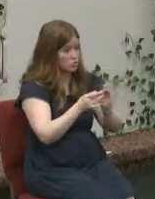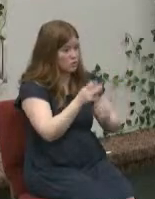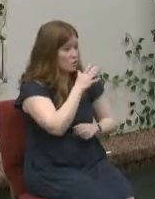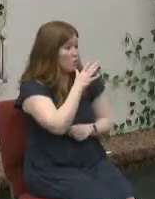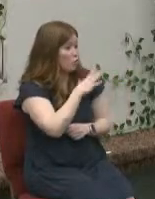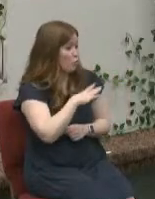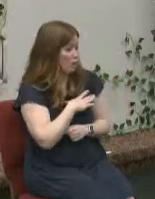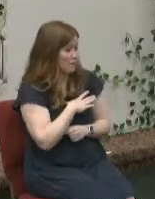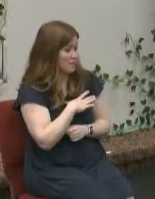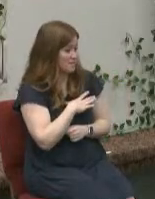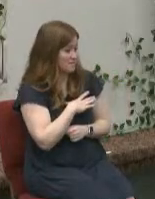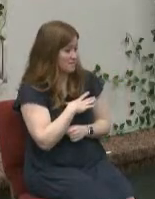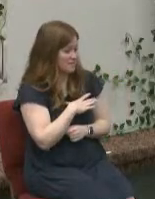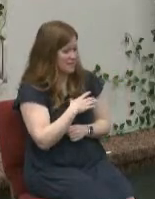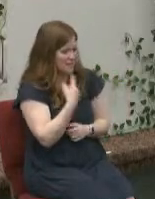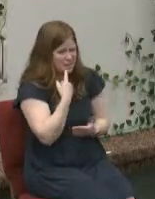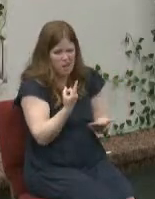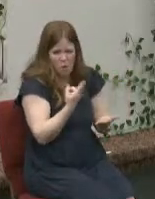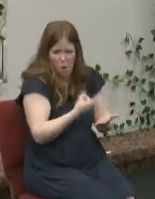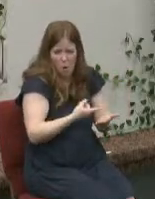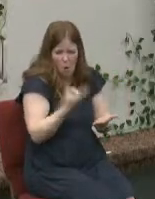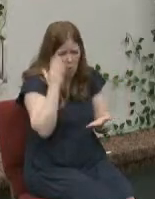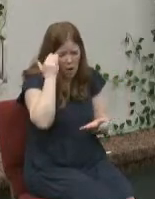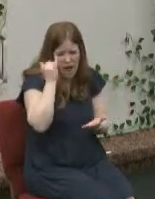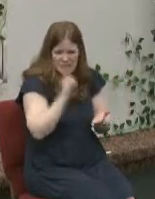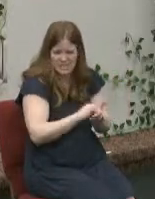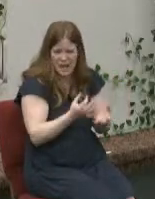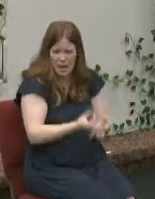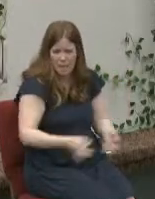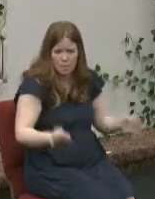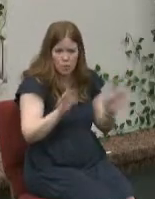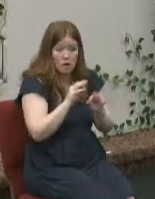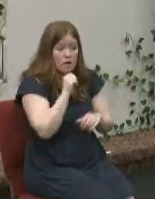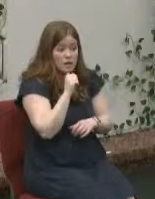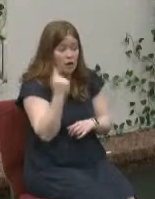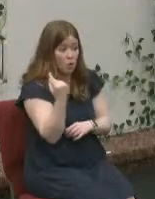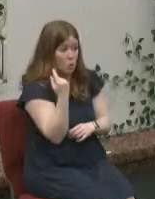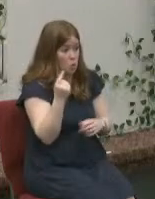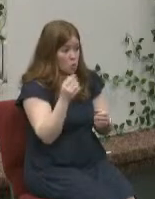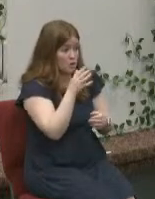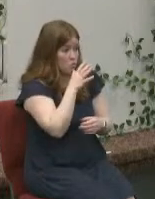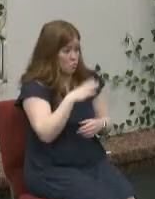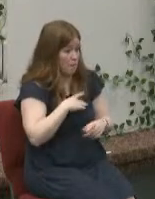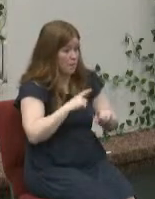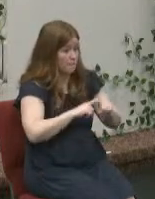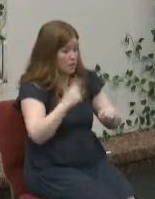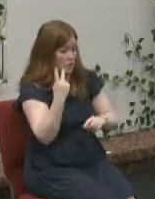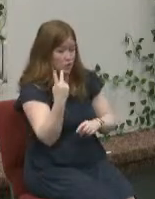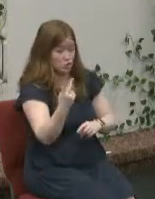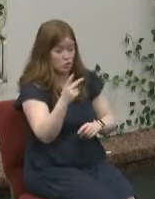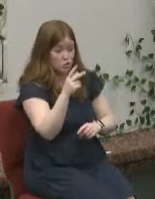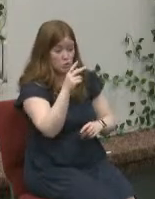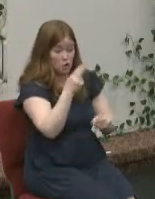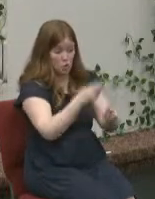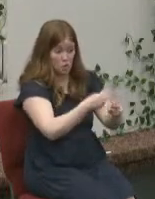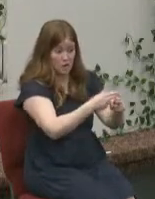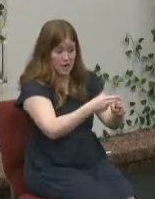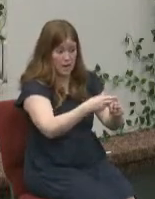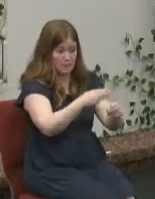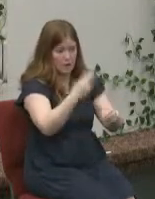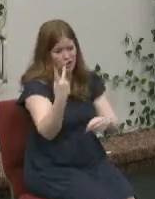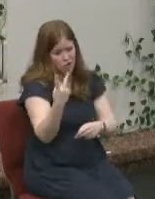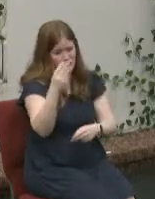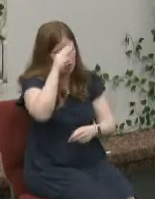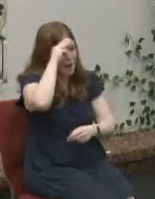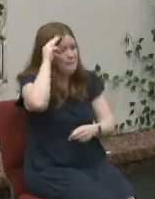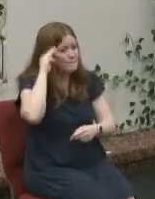and you say what does that mean well they're not just women they're women who are named two marys joanna and other gospels when you